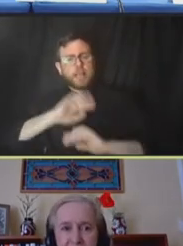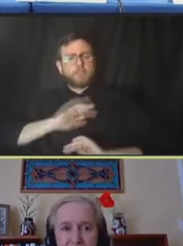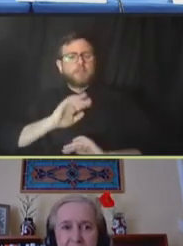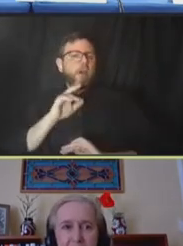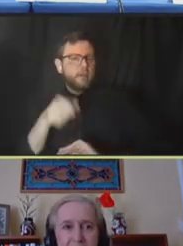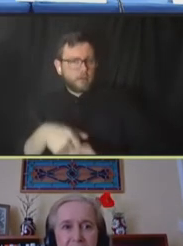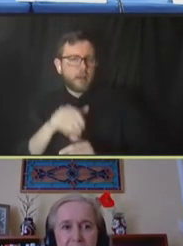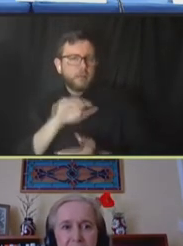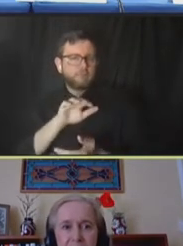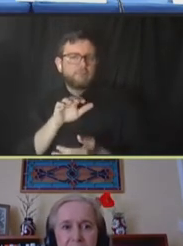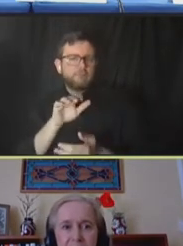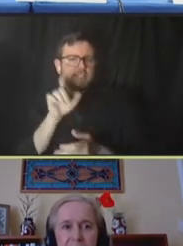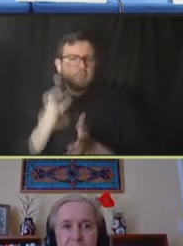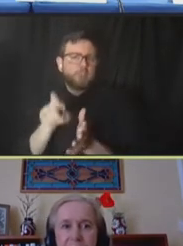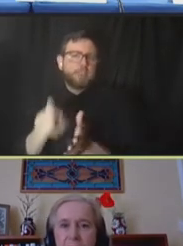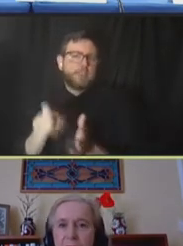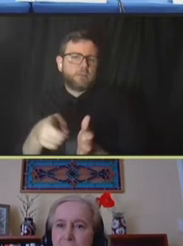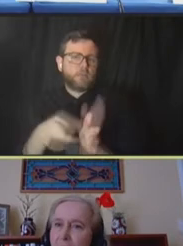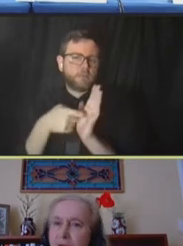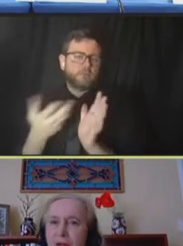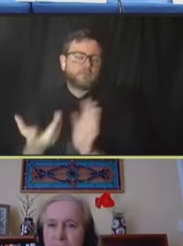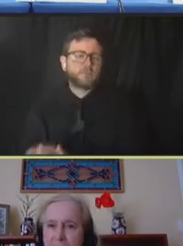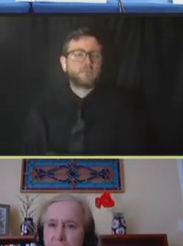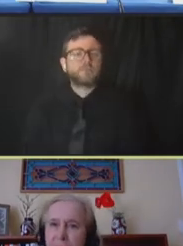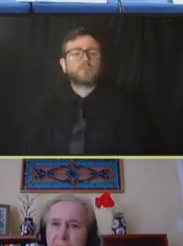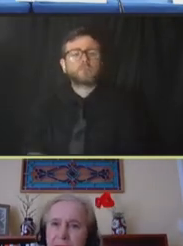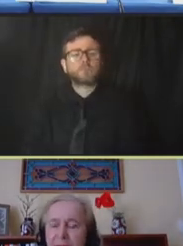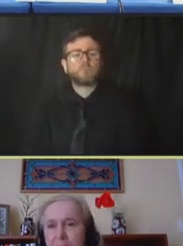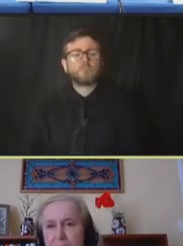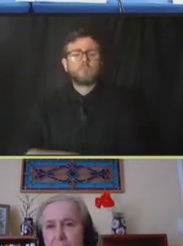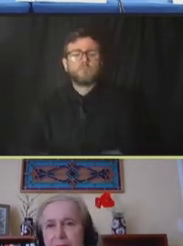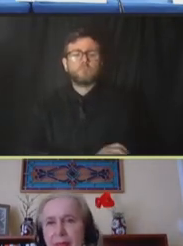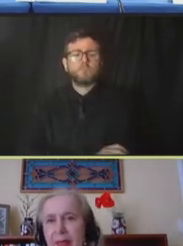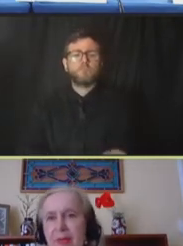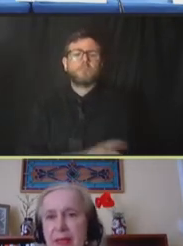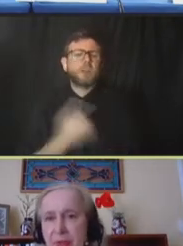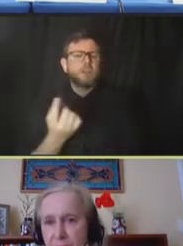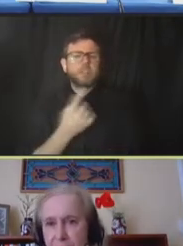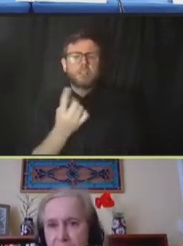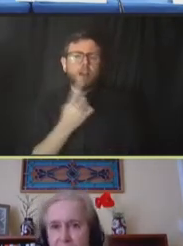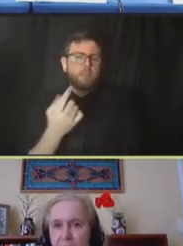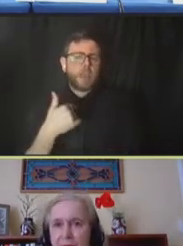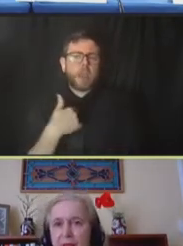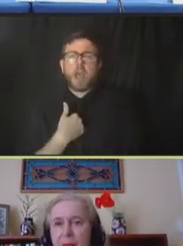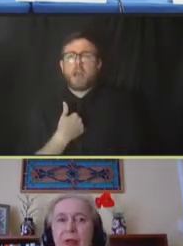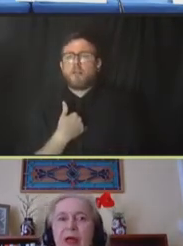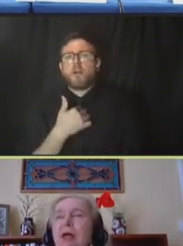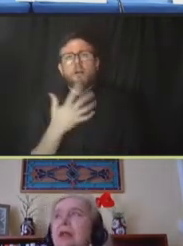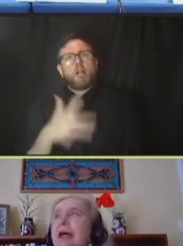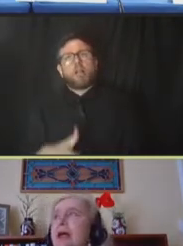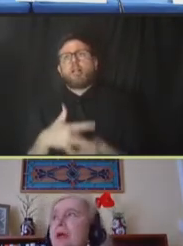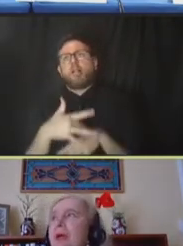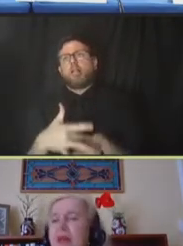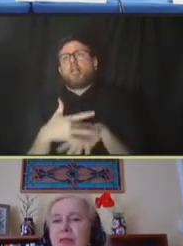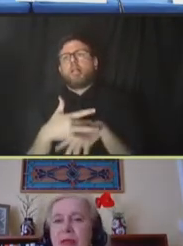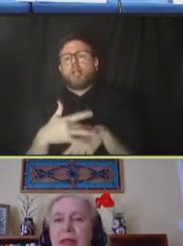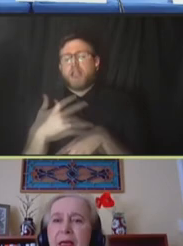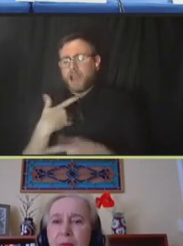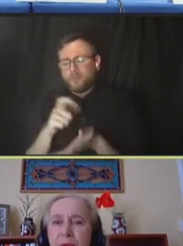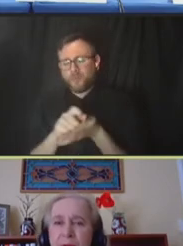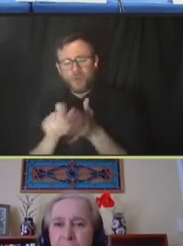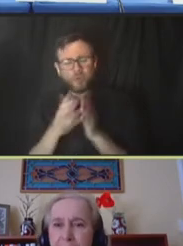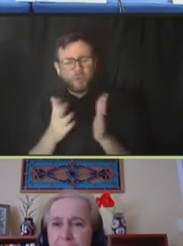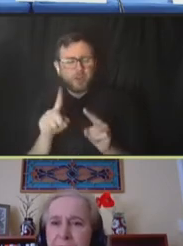Next slide, please. So, something I've been completely obsessed with and I'm writing a book on now is